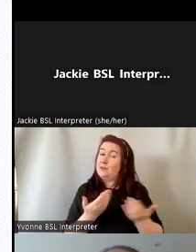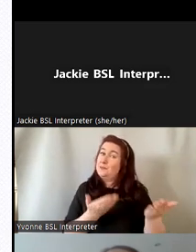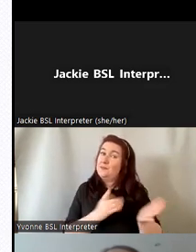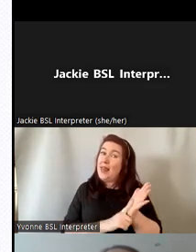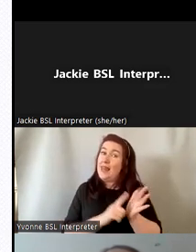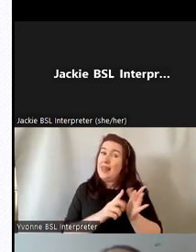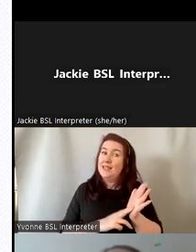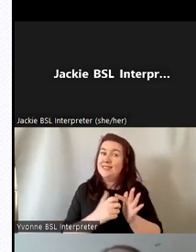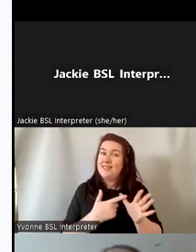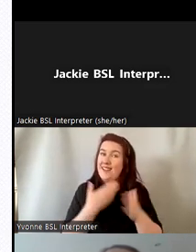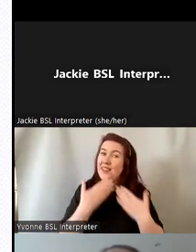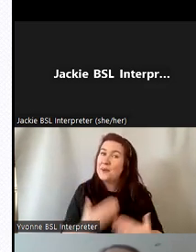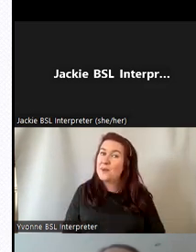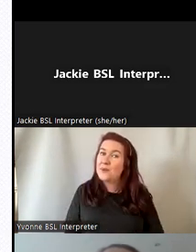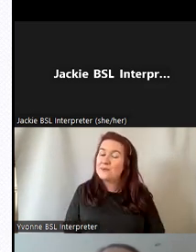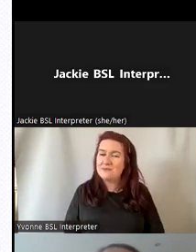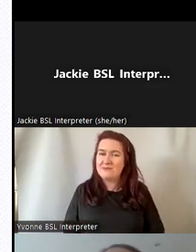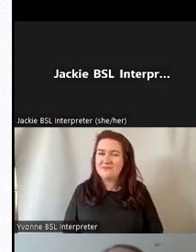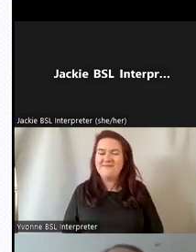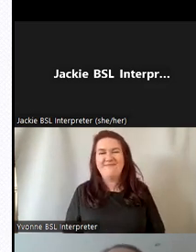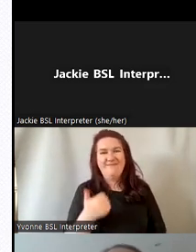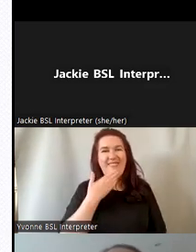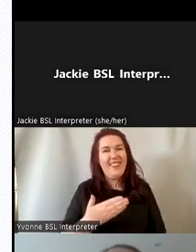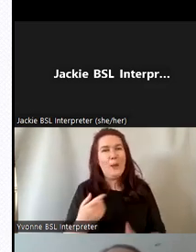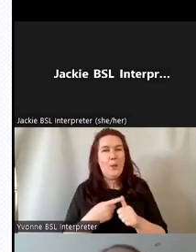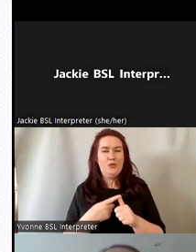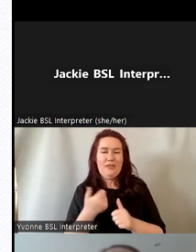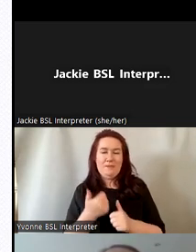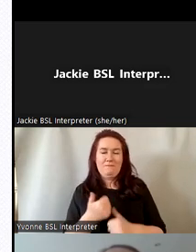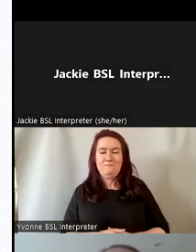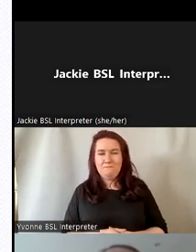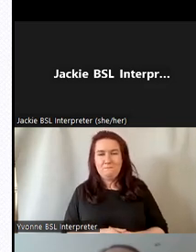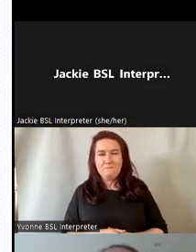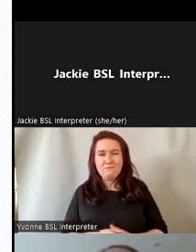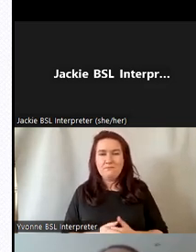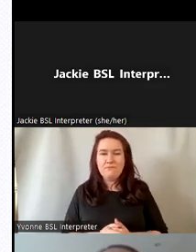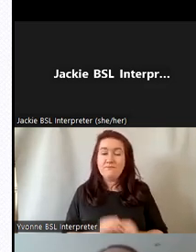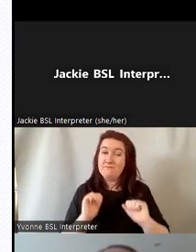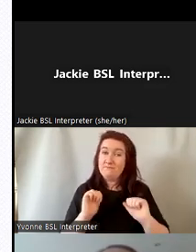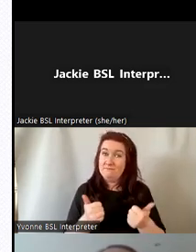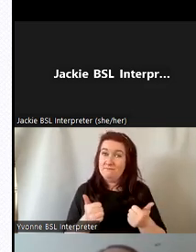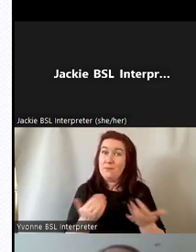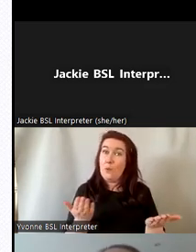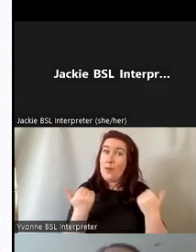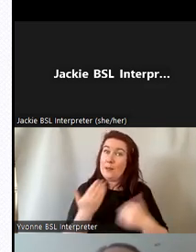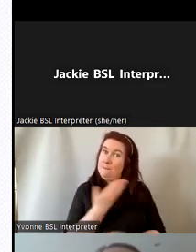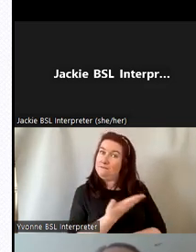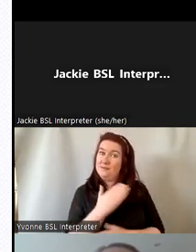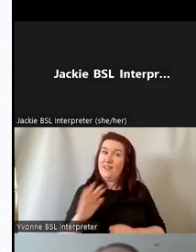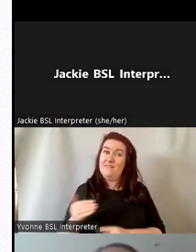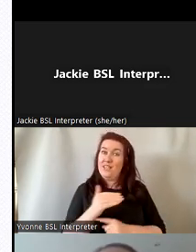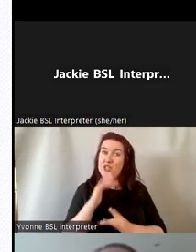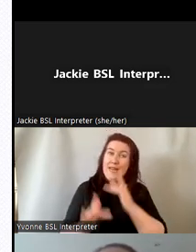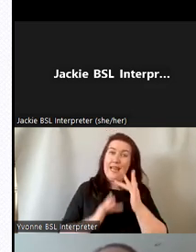thank you very much thank you audrey um and yes um welcome to fishnet um